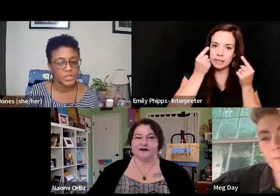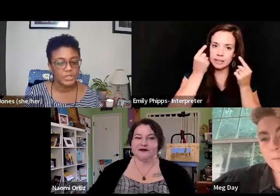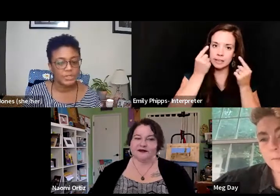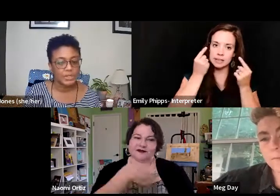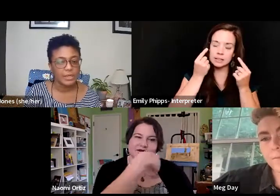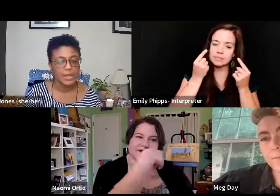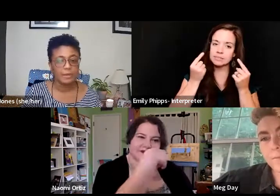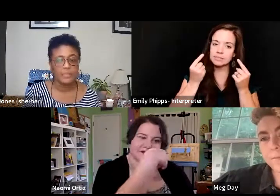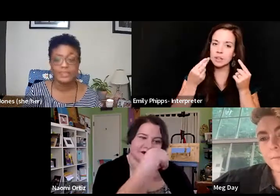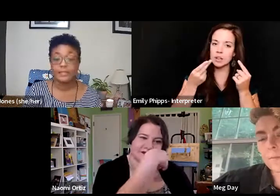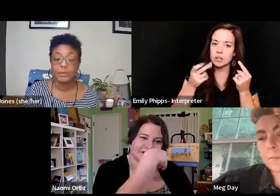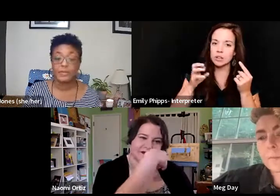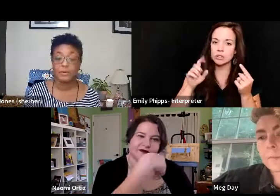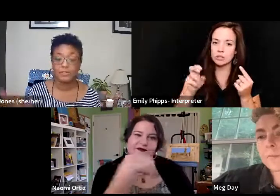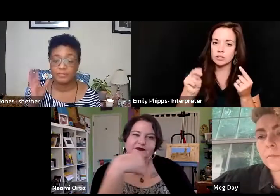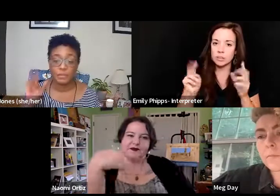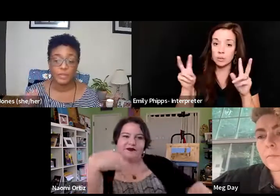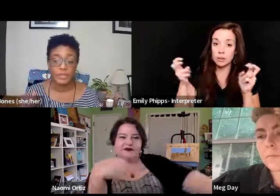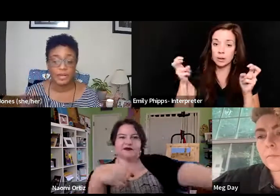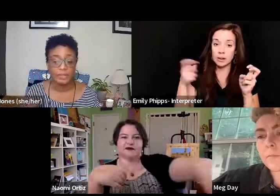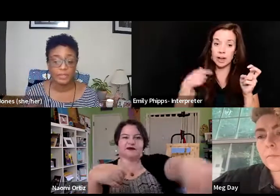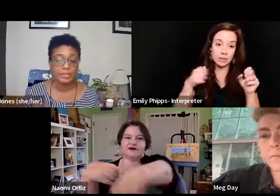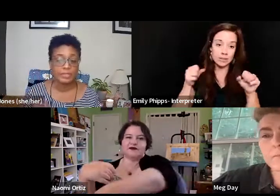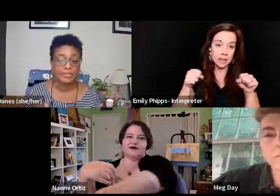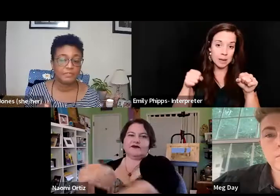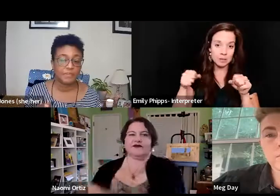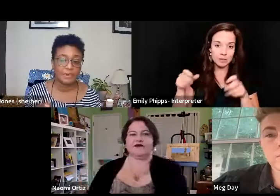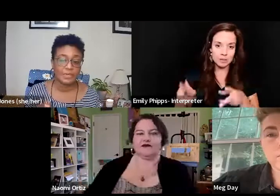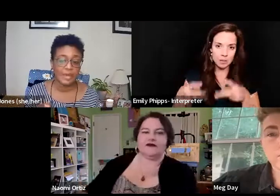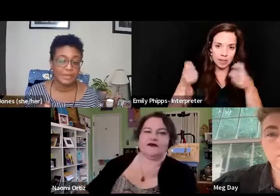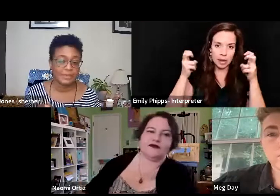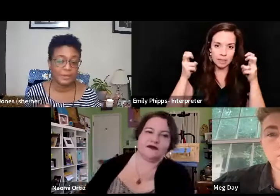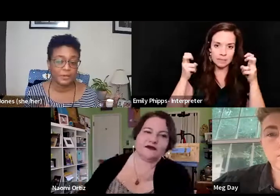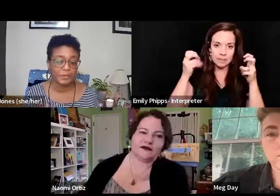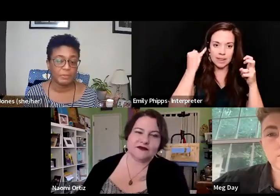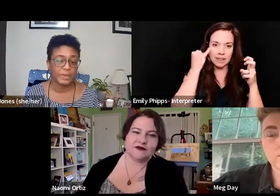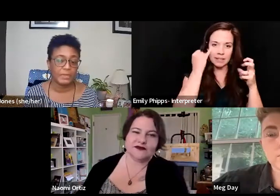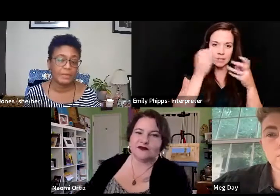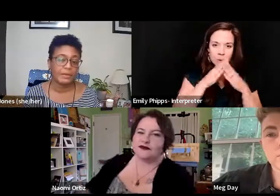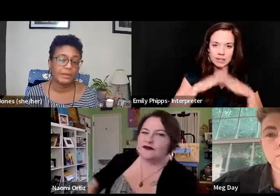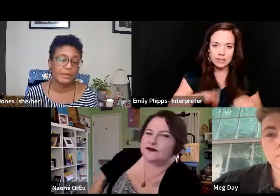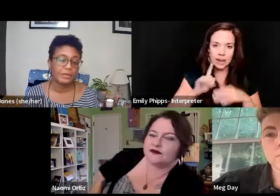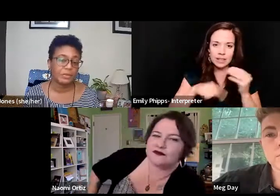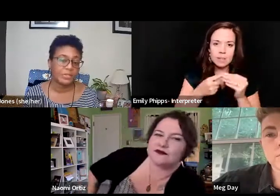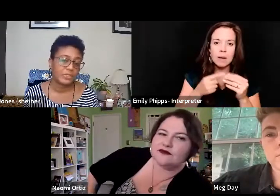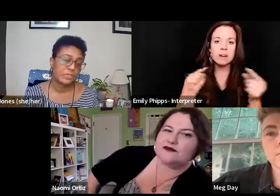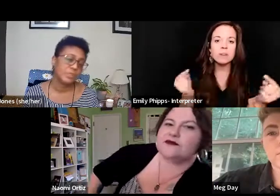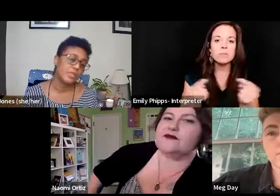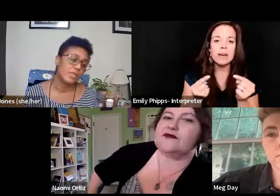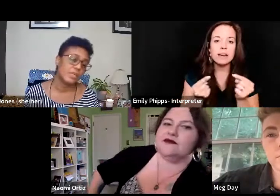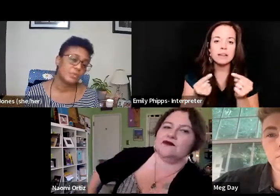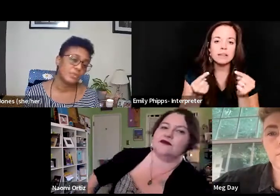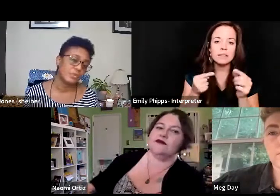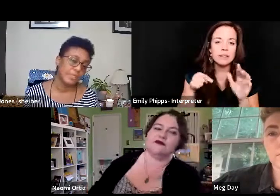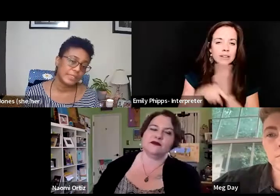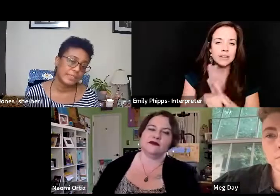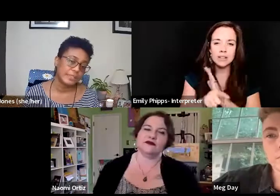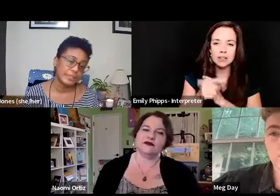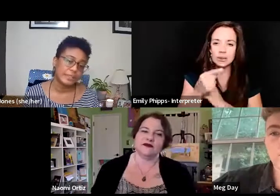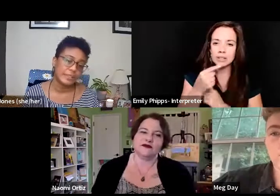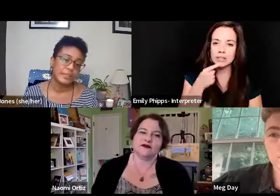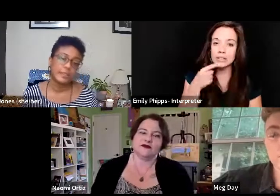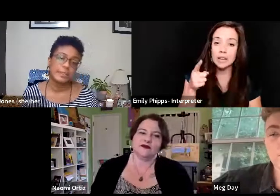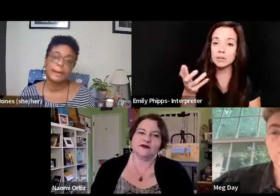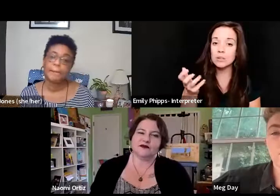mentioned, um, I did, I wasn't able to pull that up. It is, if you are silent about your pain, they'll kill you and say you enjoy it.